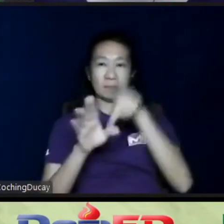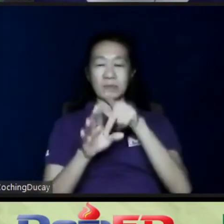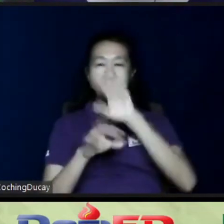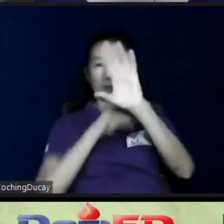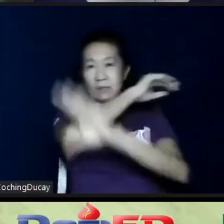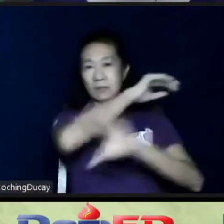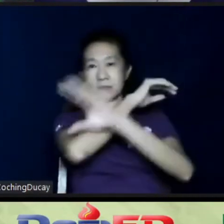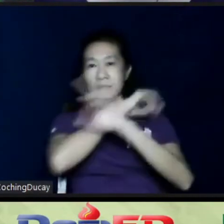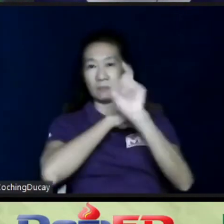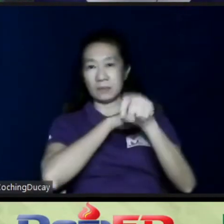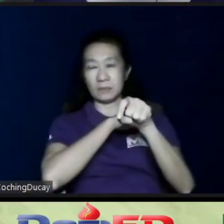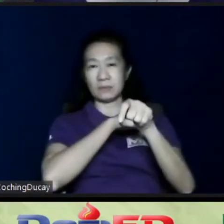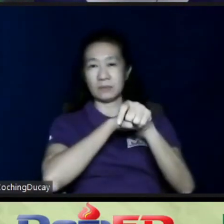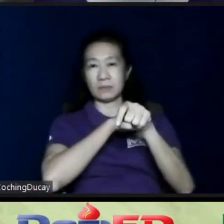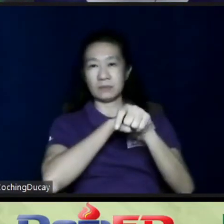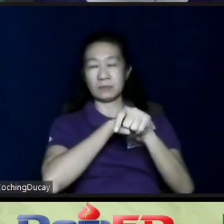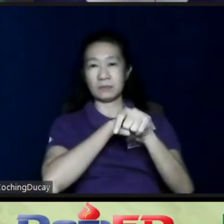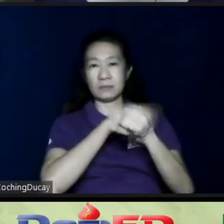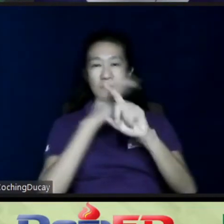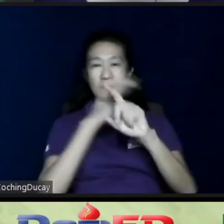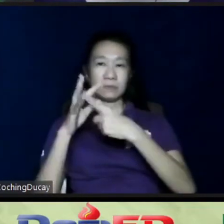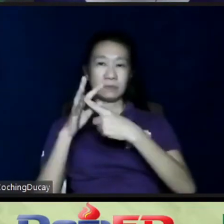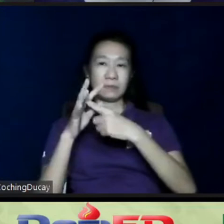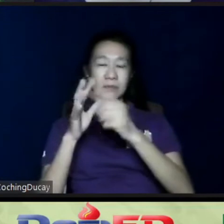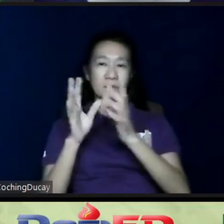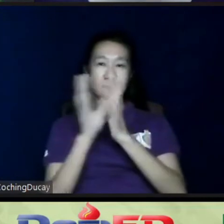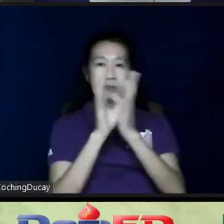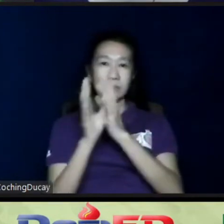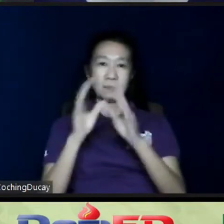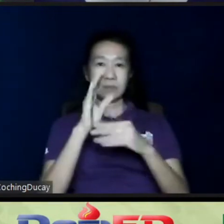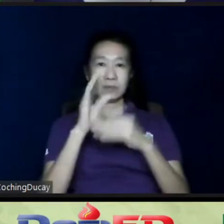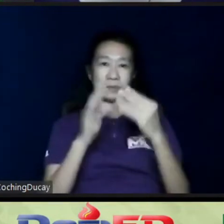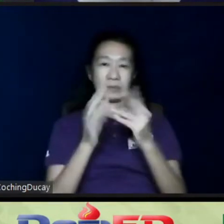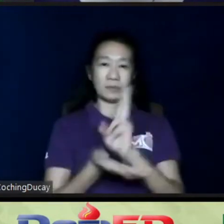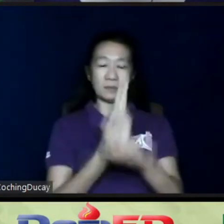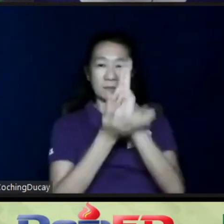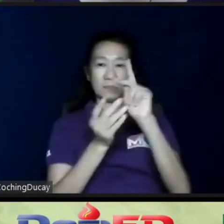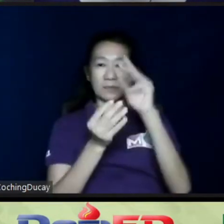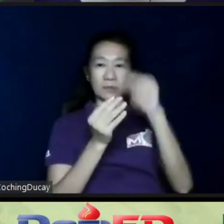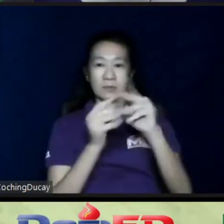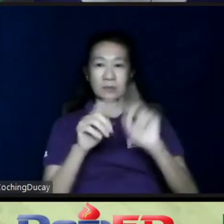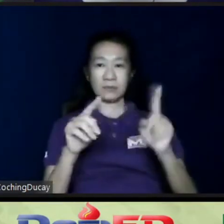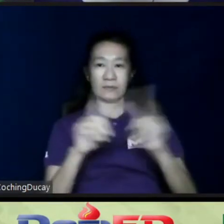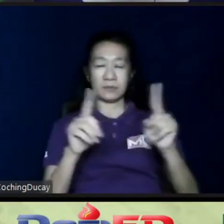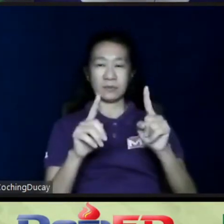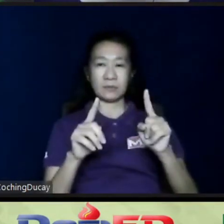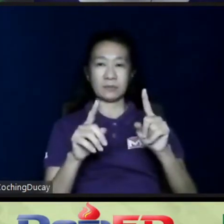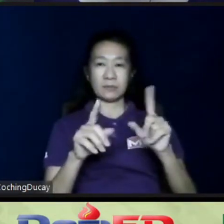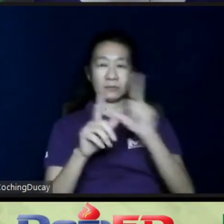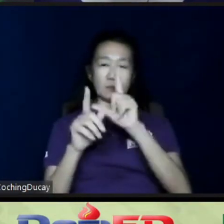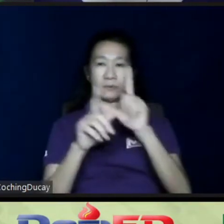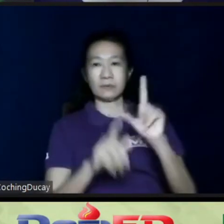must institute community-based rehab programs in their different local governments.